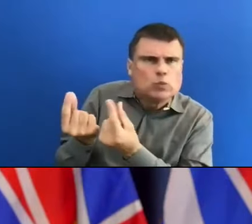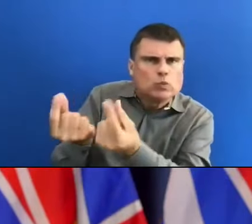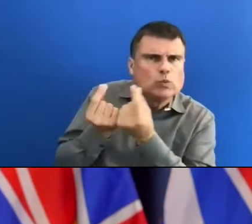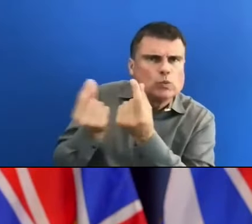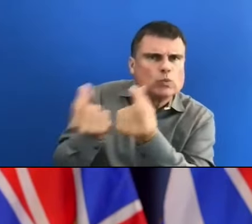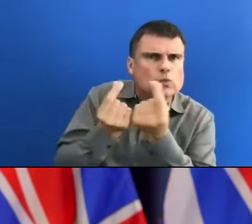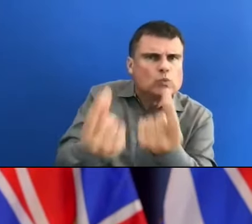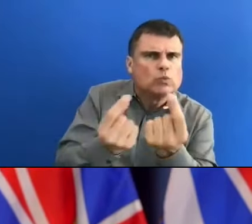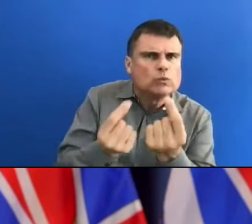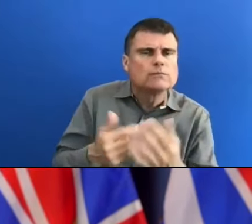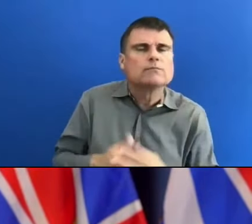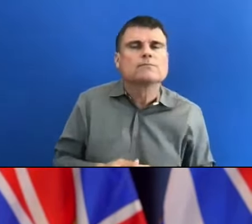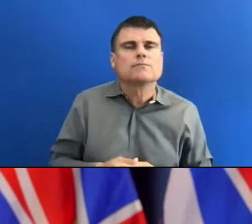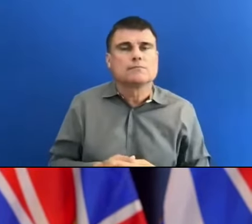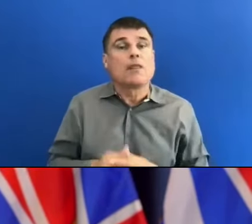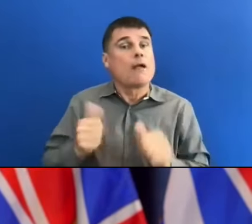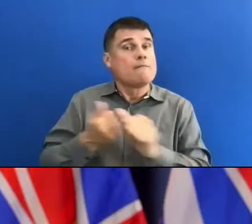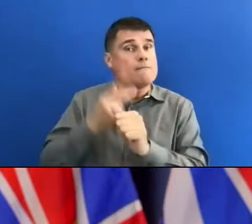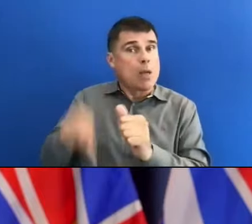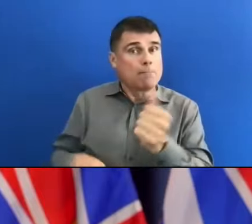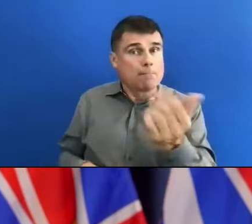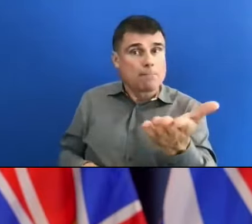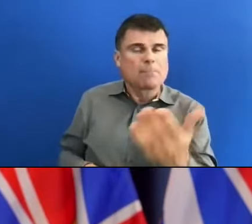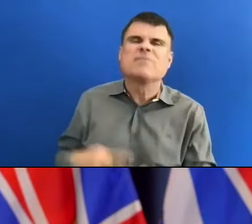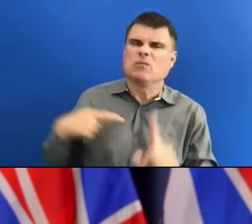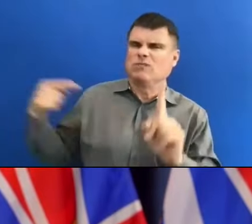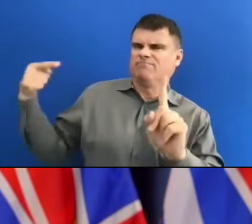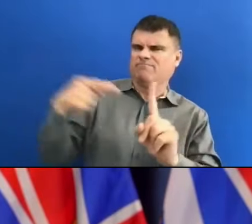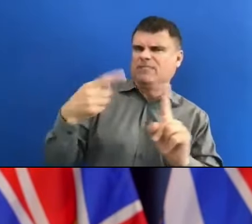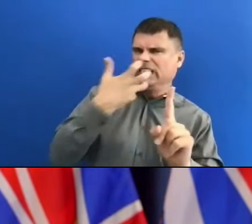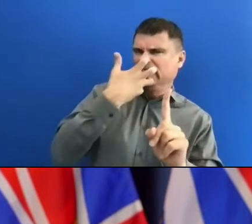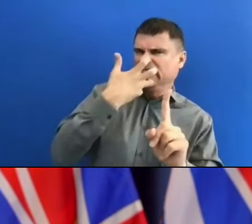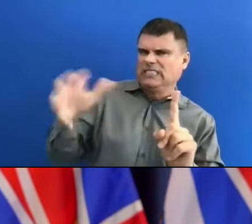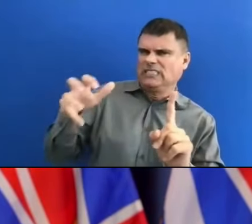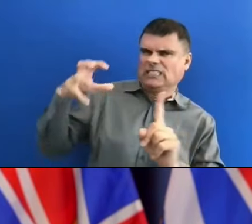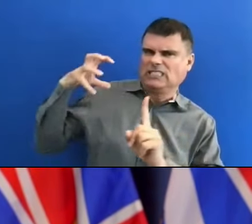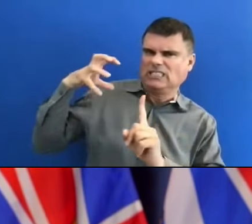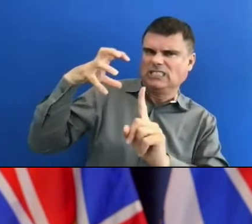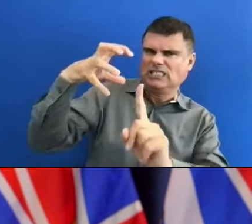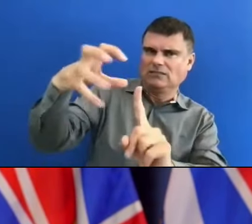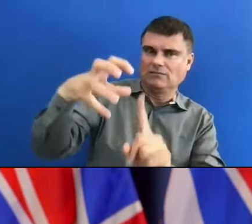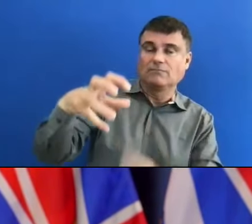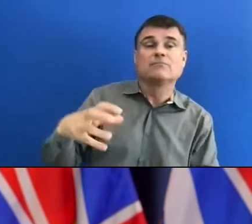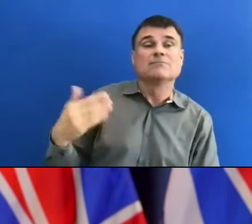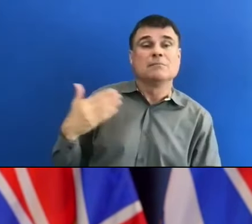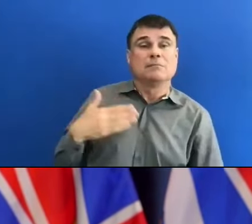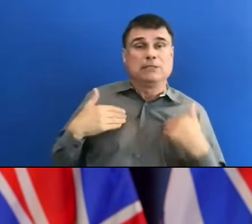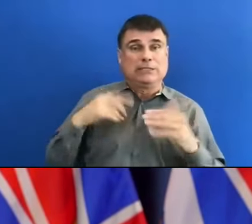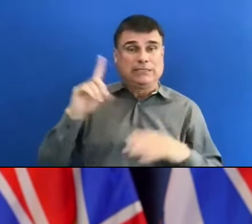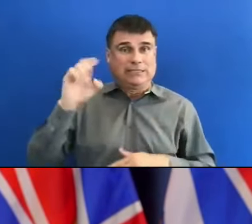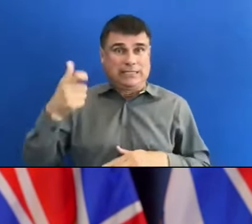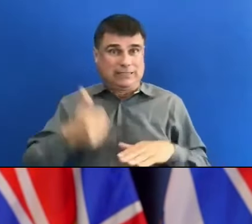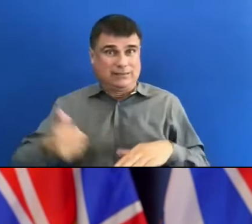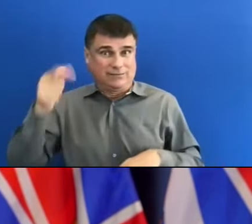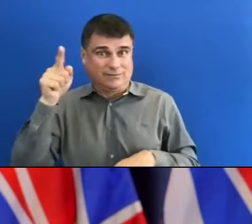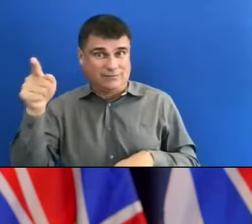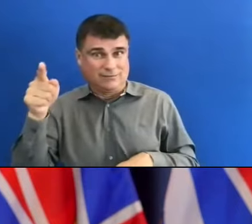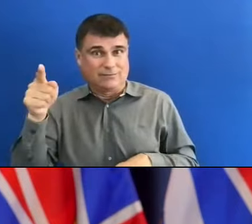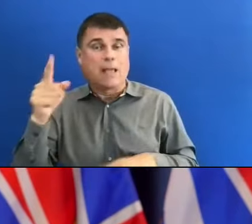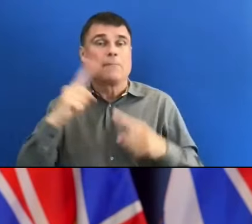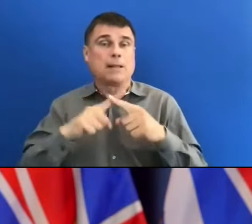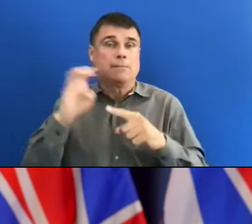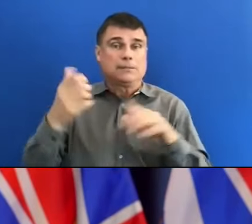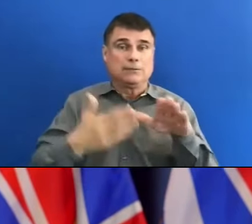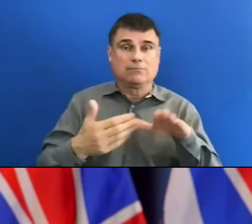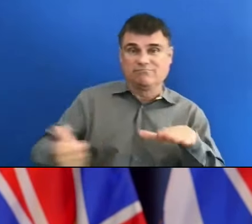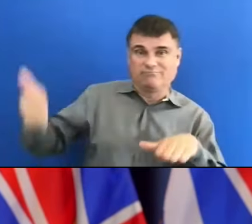This is on the heat. So for either Minister Dix or Premier Horgan, there's been a lot of criticism about how BC Emergency Health Services has handled the heat over the last